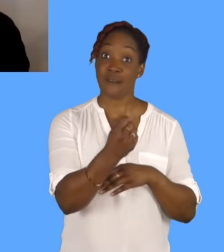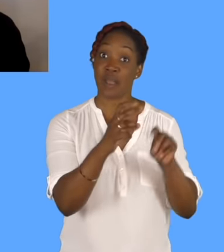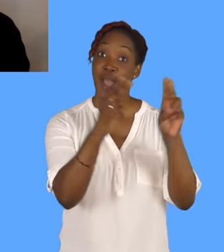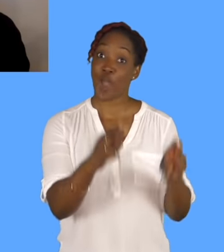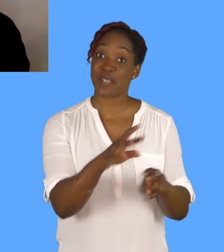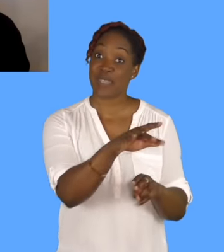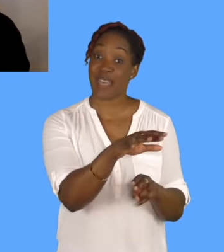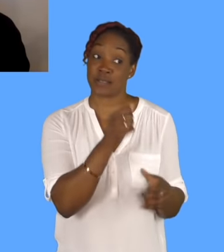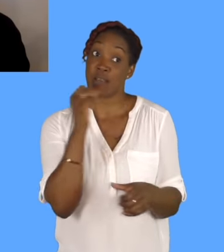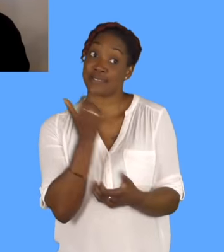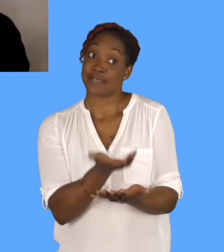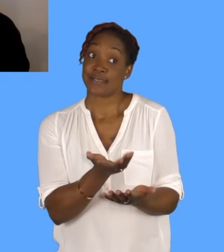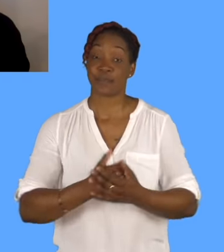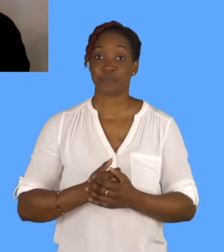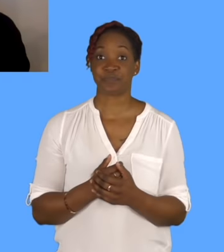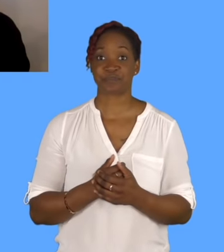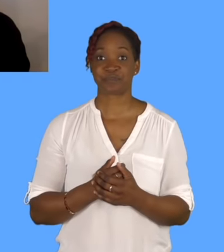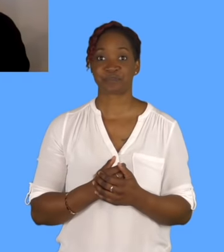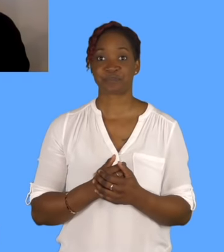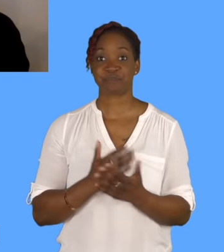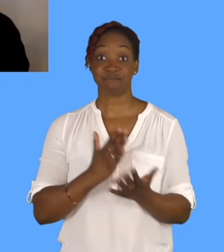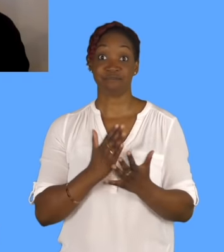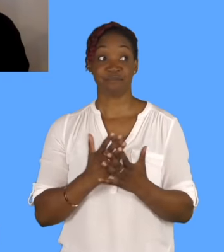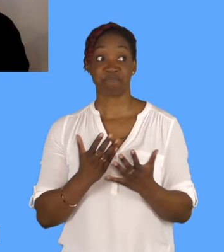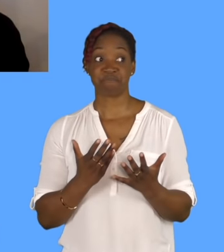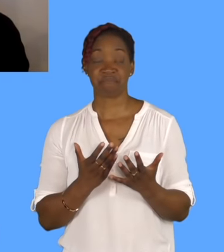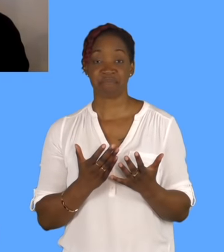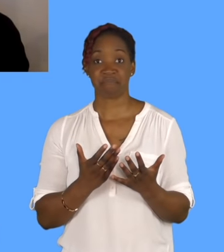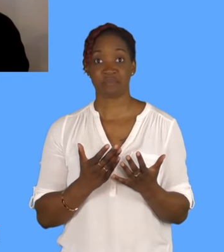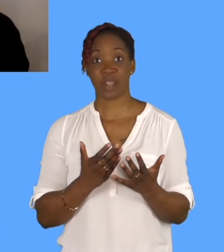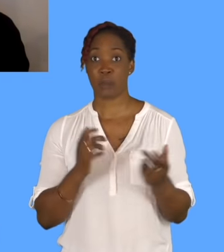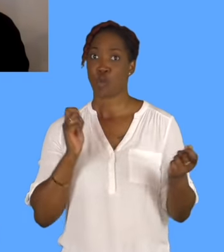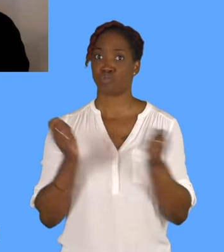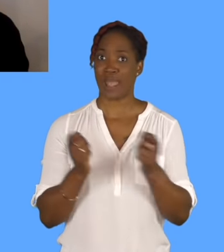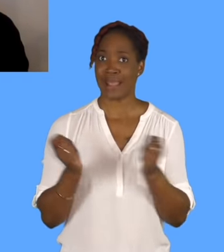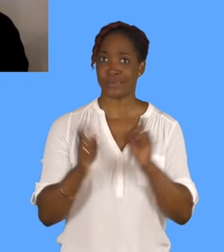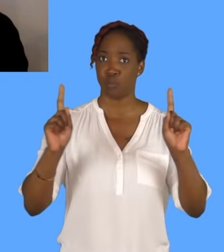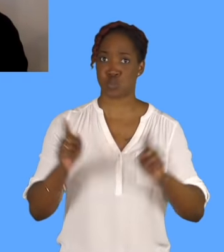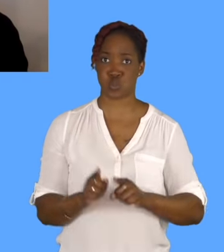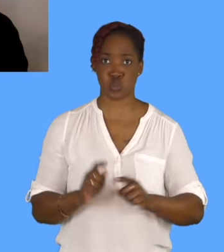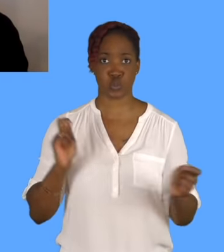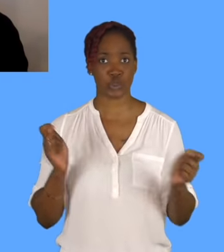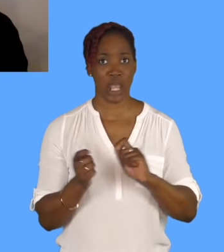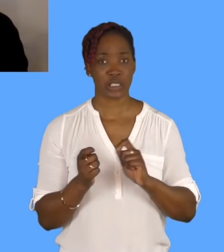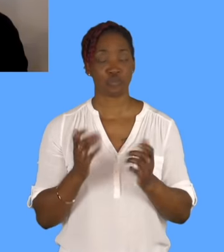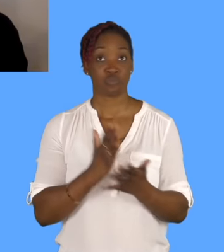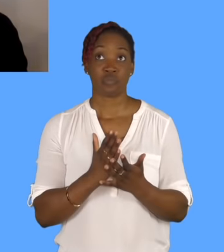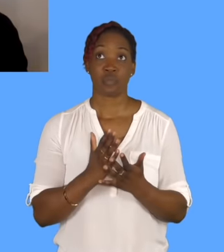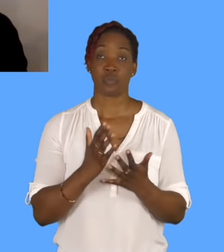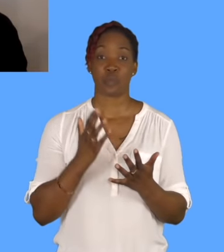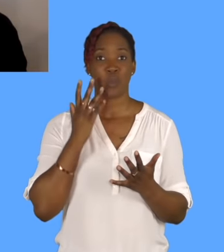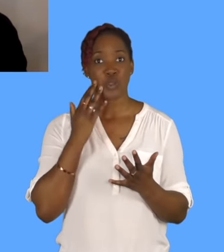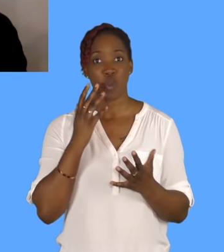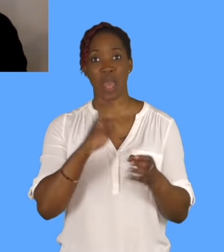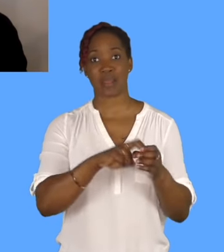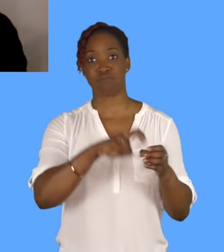When you're in any kind of expat community, or what you think, we go there, and it's so fast-paced, and India changes so quickly,